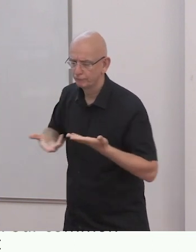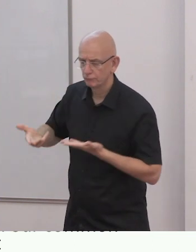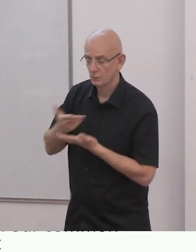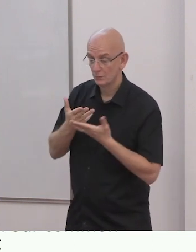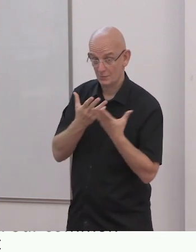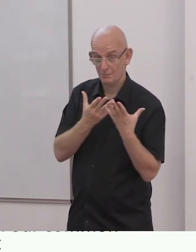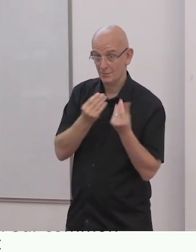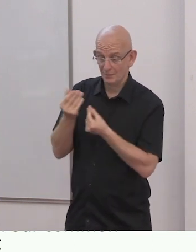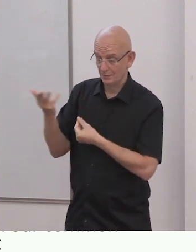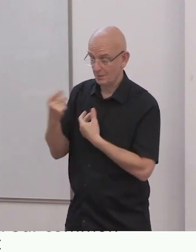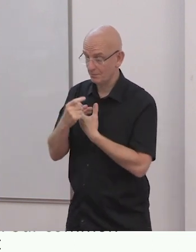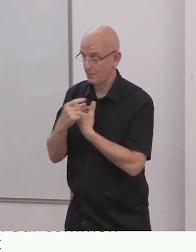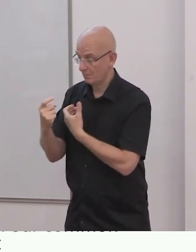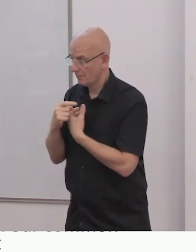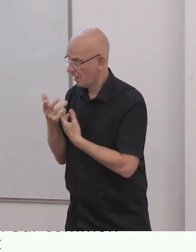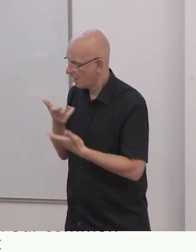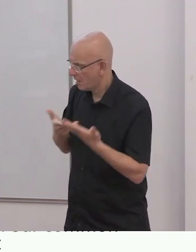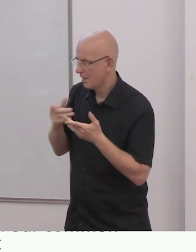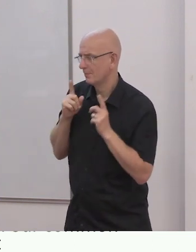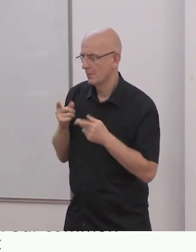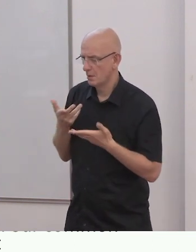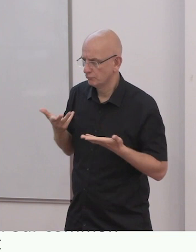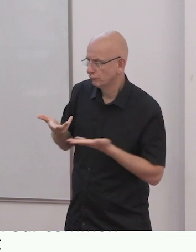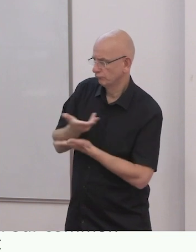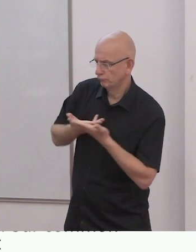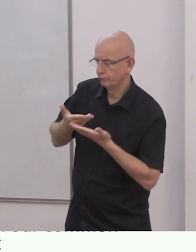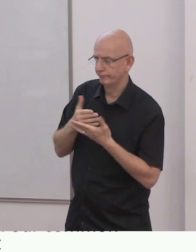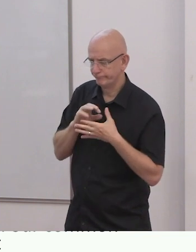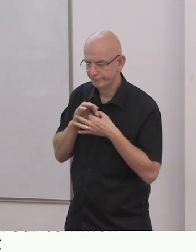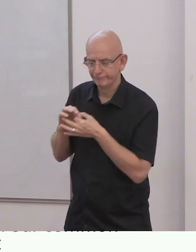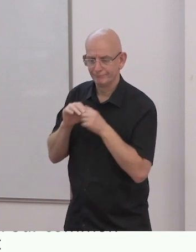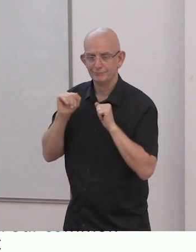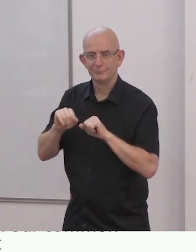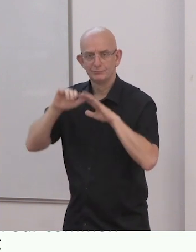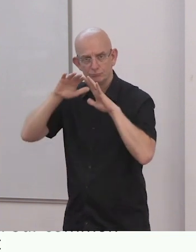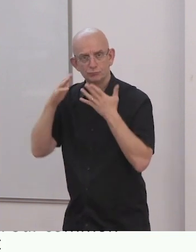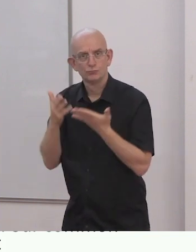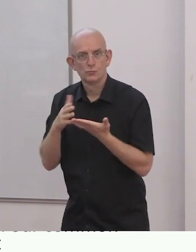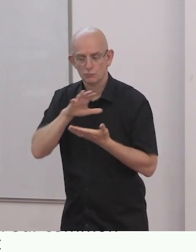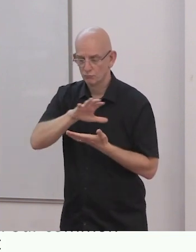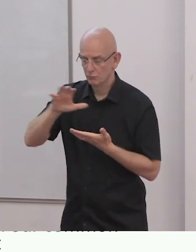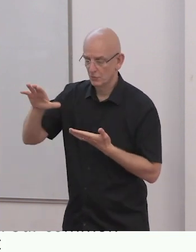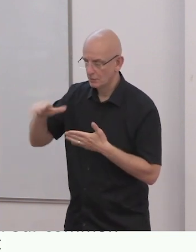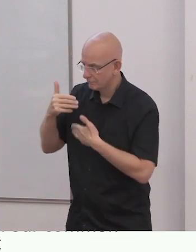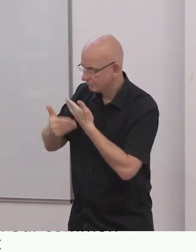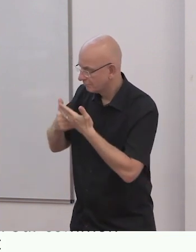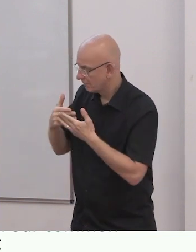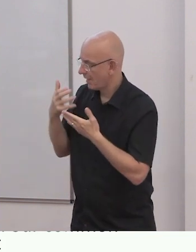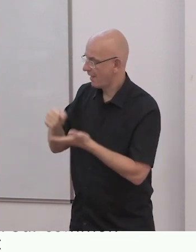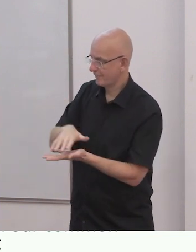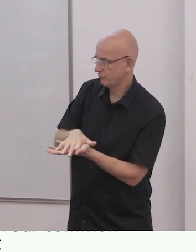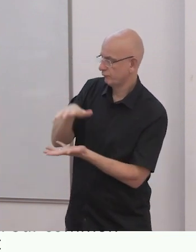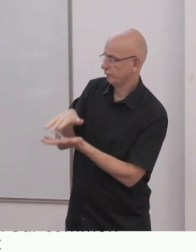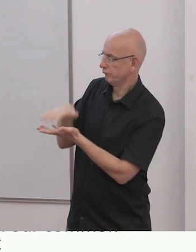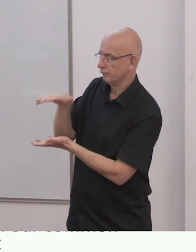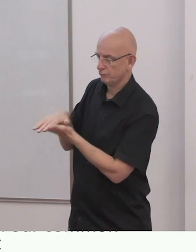support the wider movement to replicate and scale up successful inclusive education advocacy